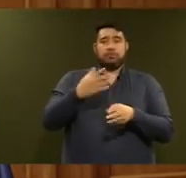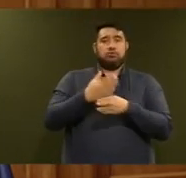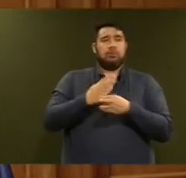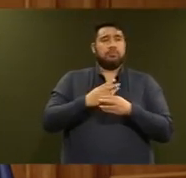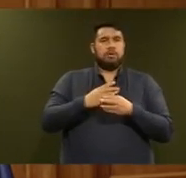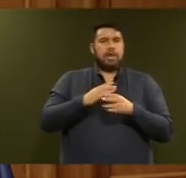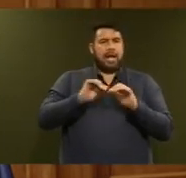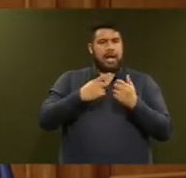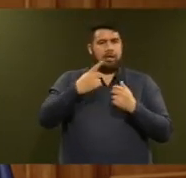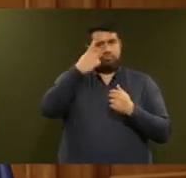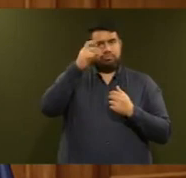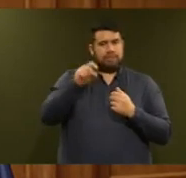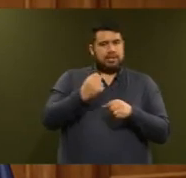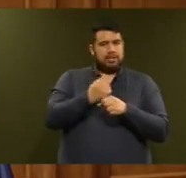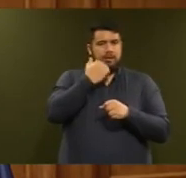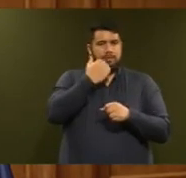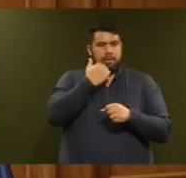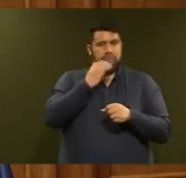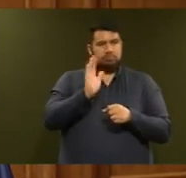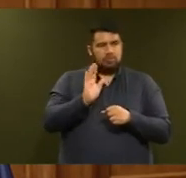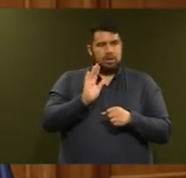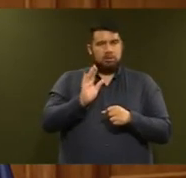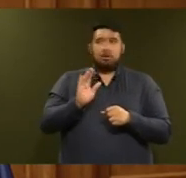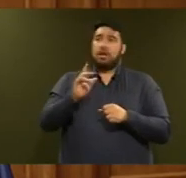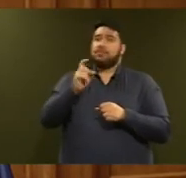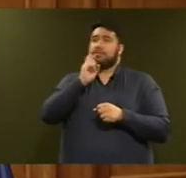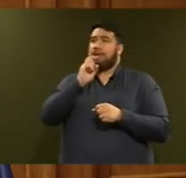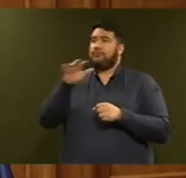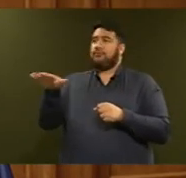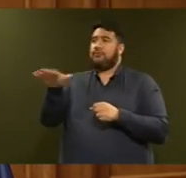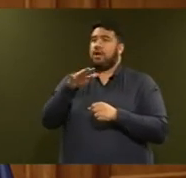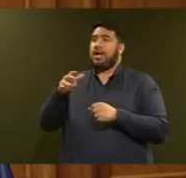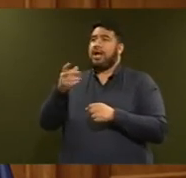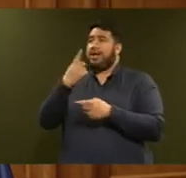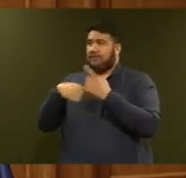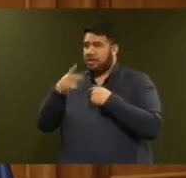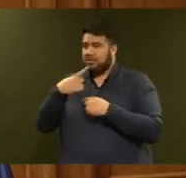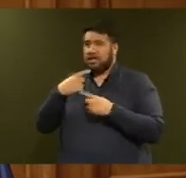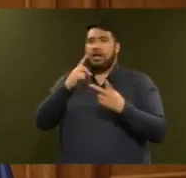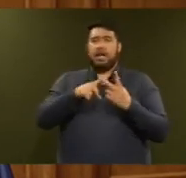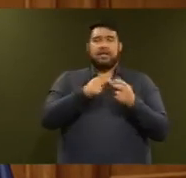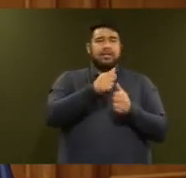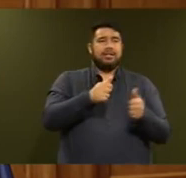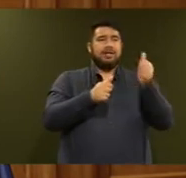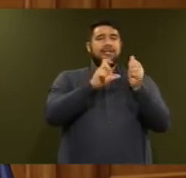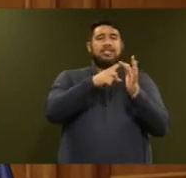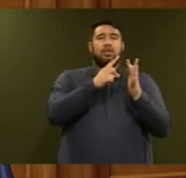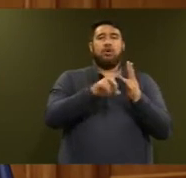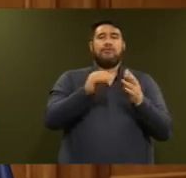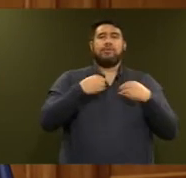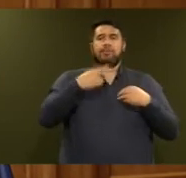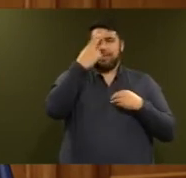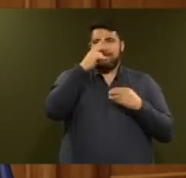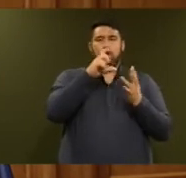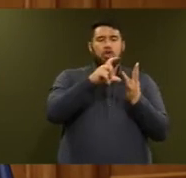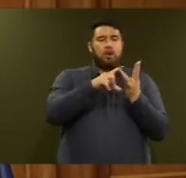after Fischl's advice and the CEO of Computenz identifying that